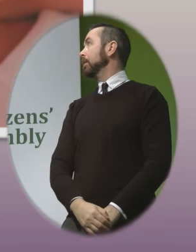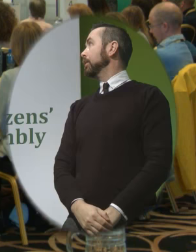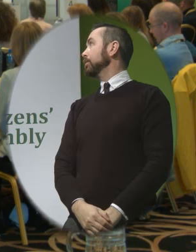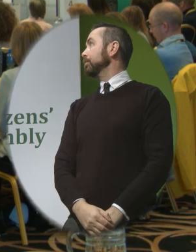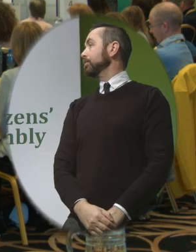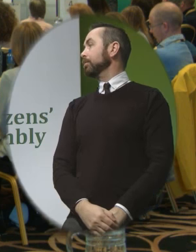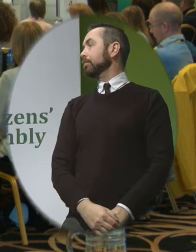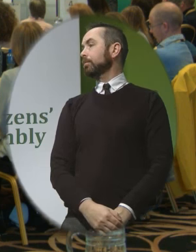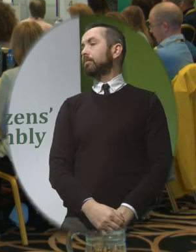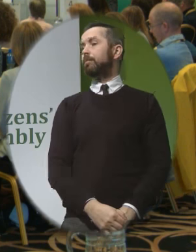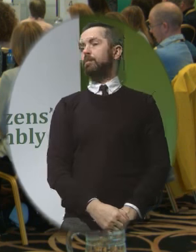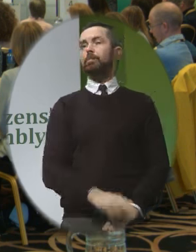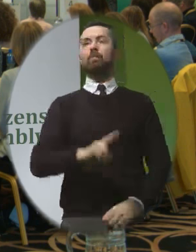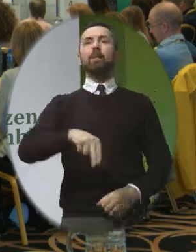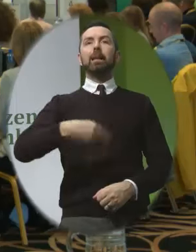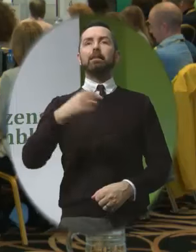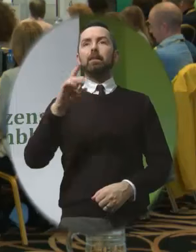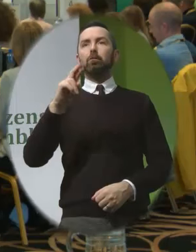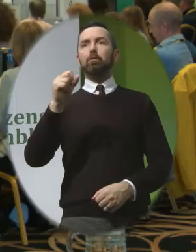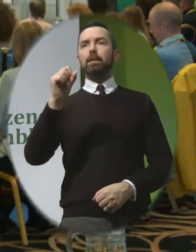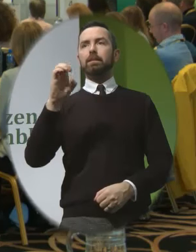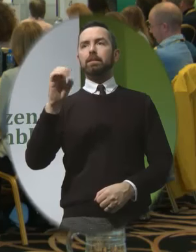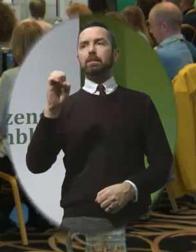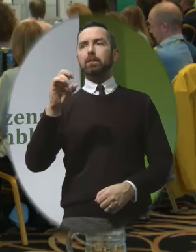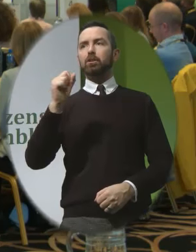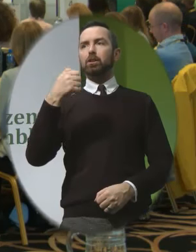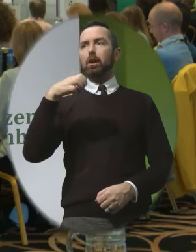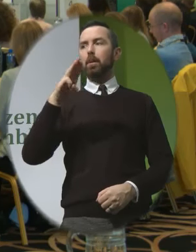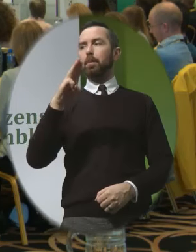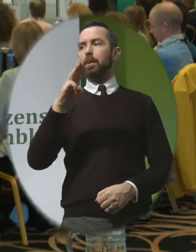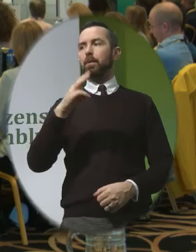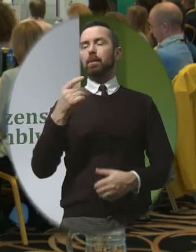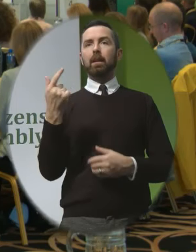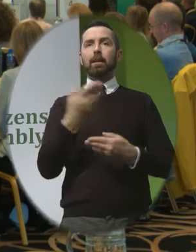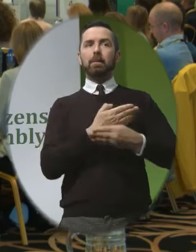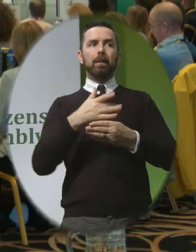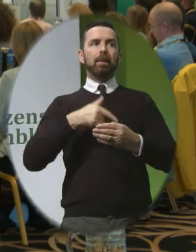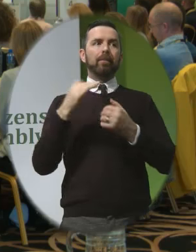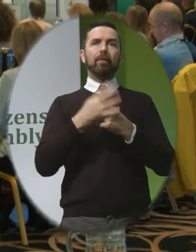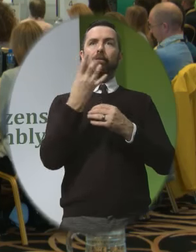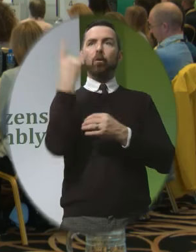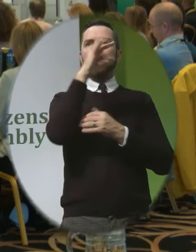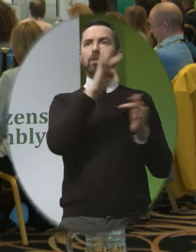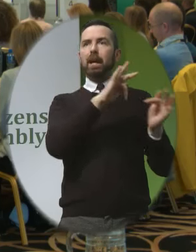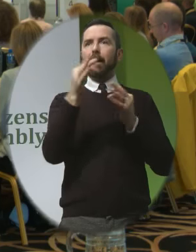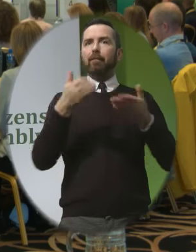and little Grace Sharp is next whose little girl Lily Joy lived for four hours after birth